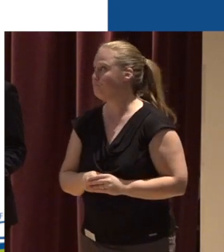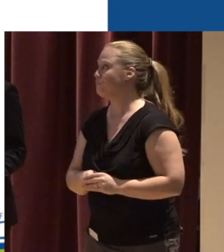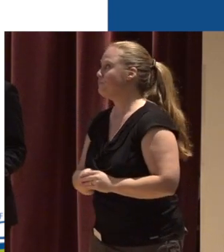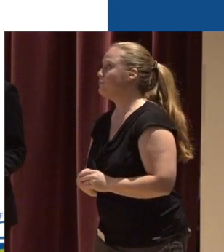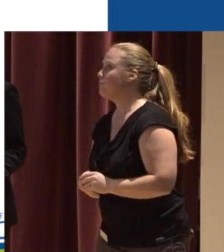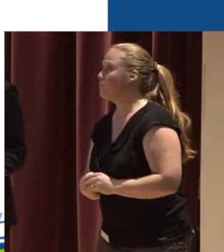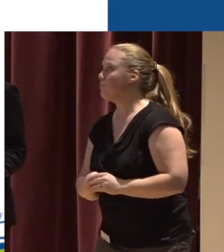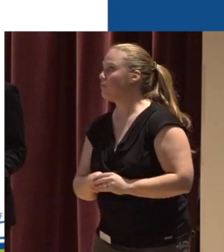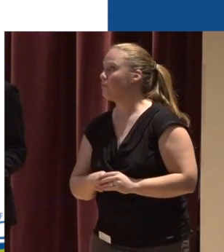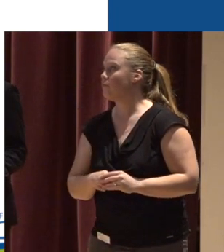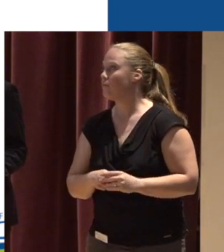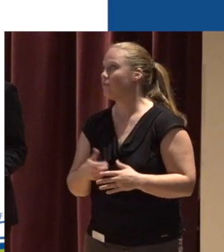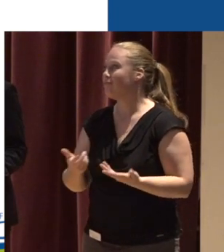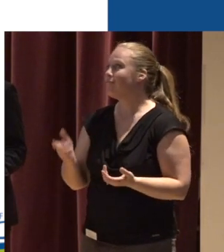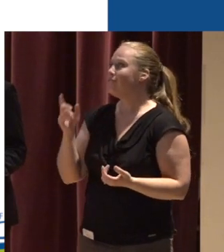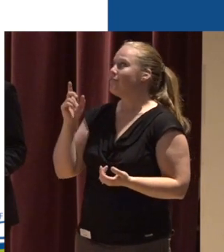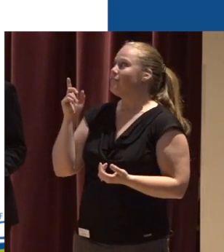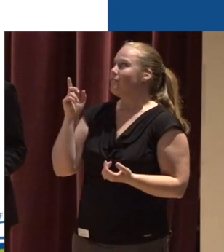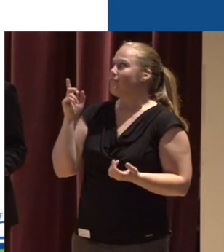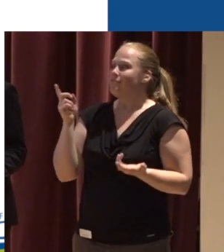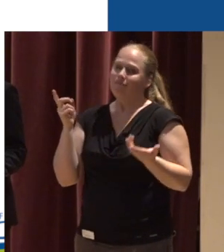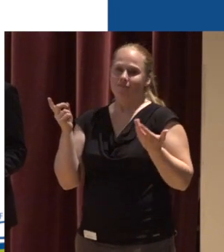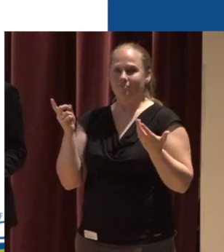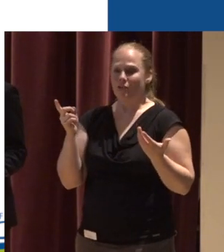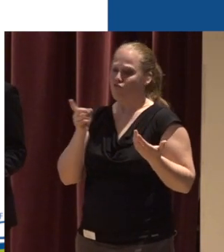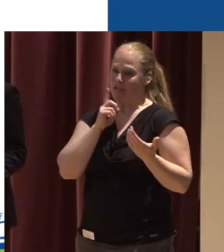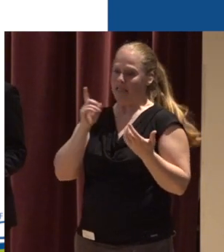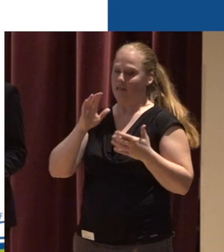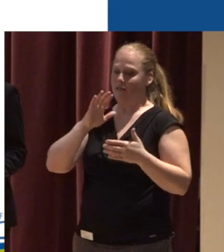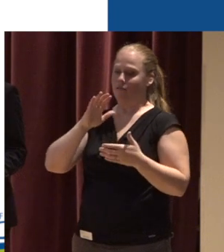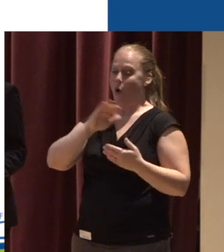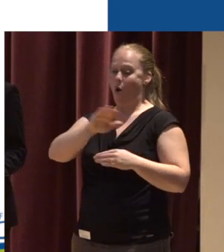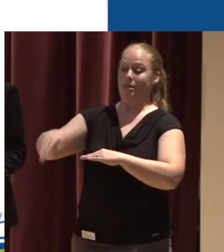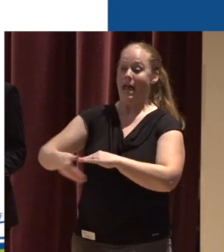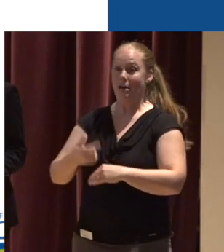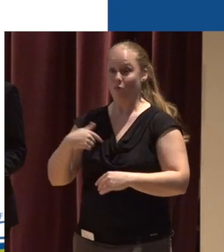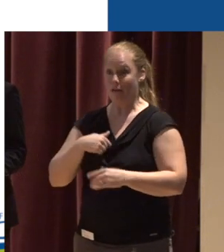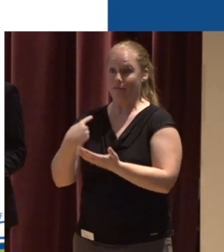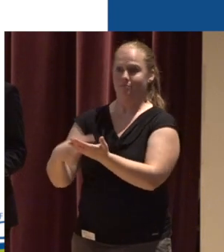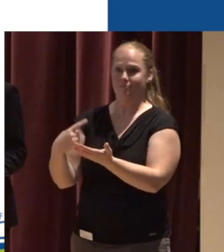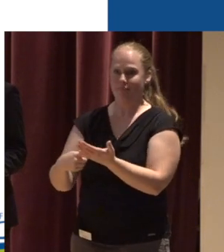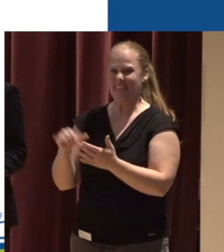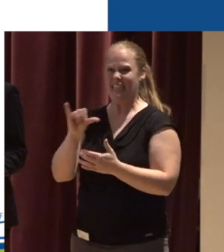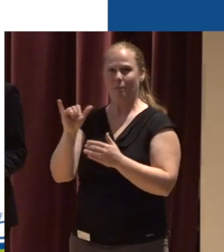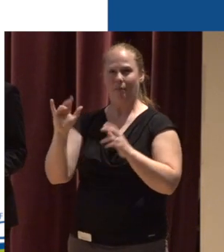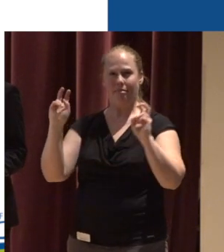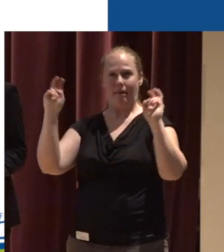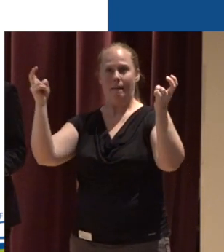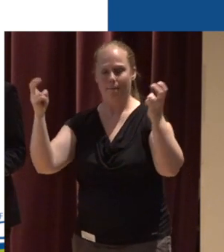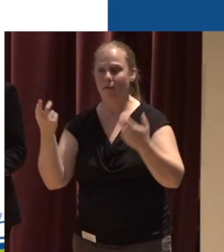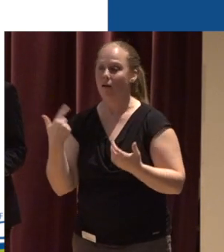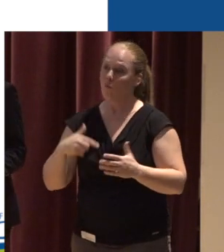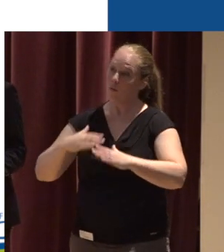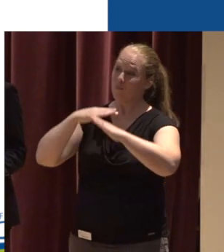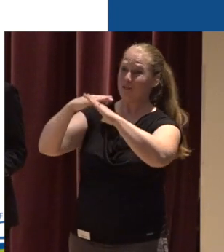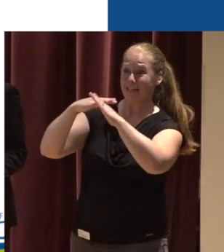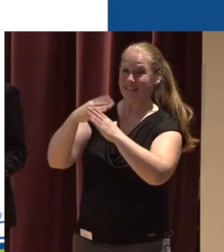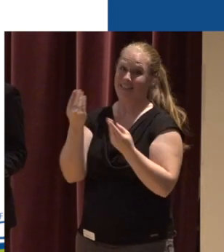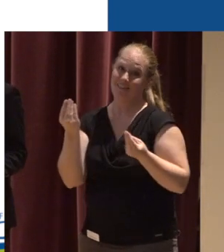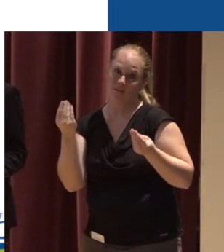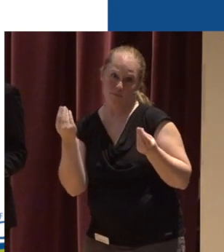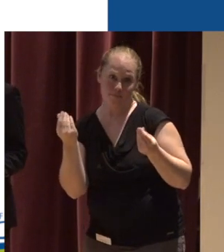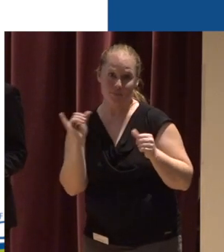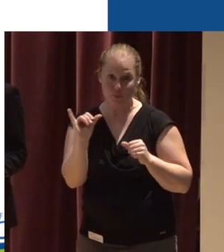And, you know, this kind of goes to the theme of the entire night But we are trying to kind of protect our bottom dollar